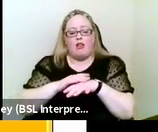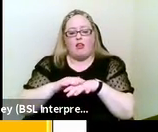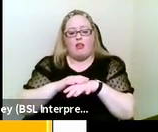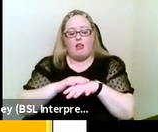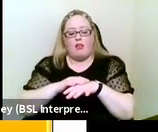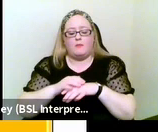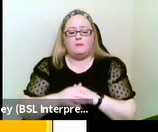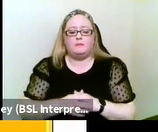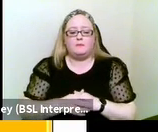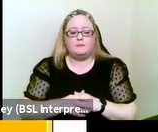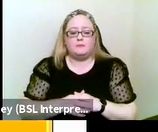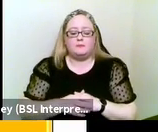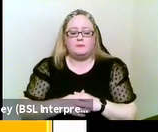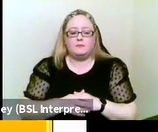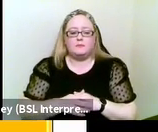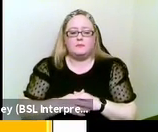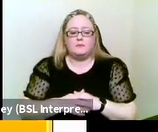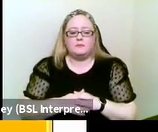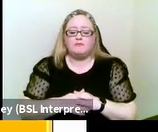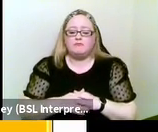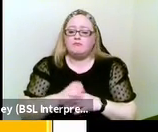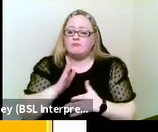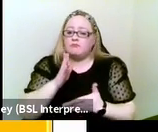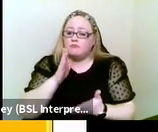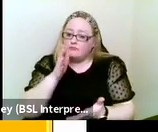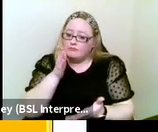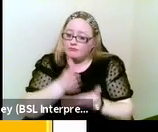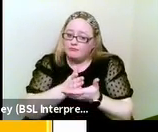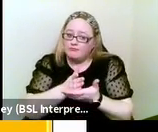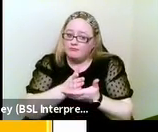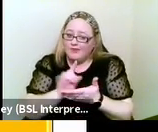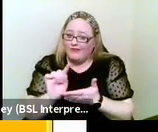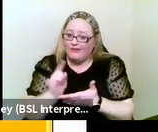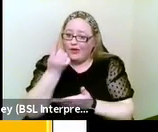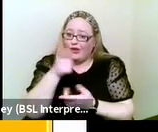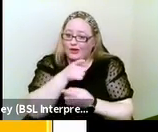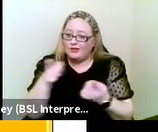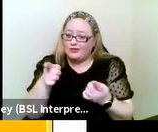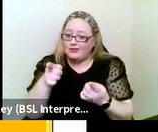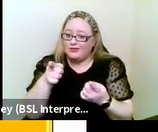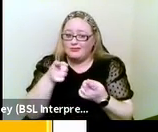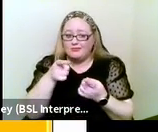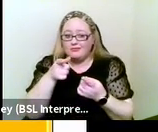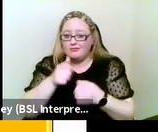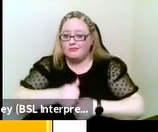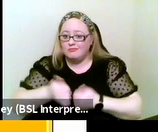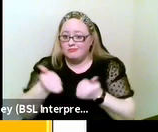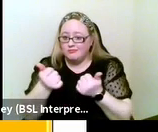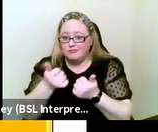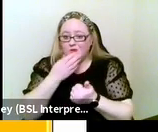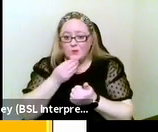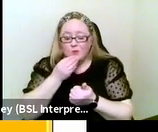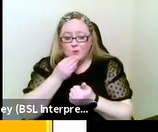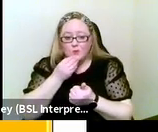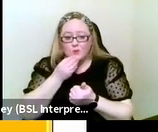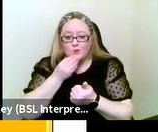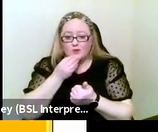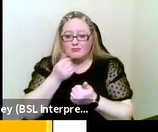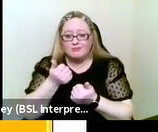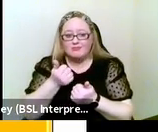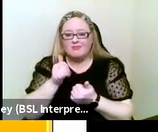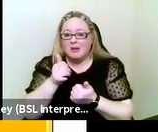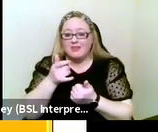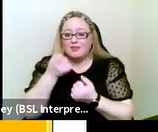based. Now, I can guarantee that this first one you're already going to be pretty good at, perhaps without realising.